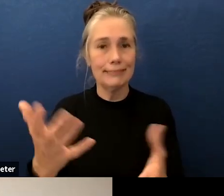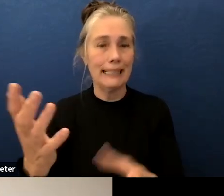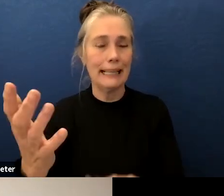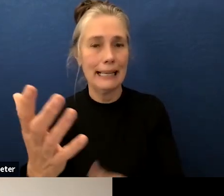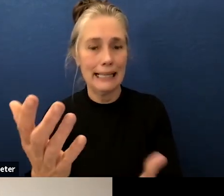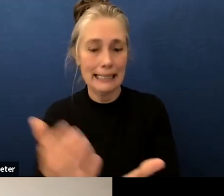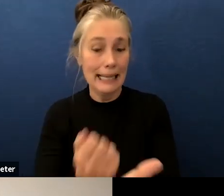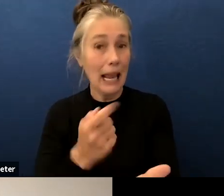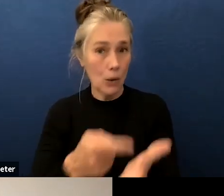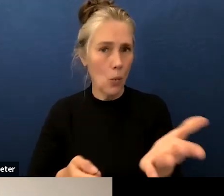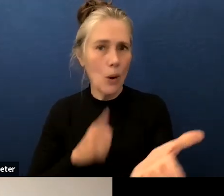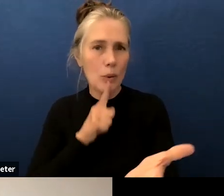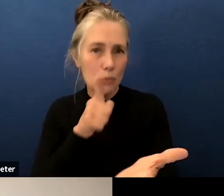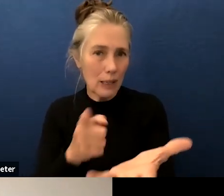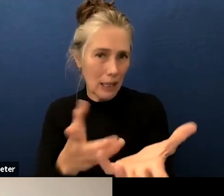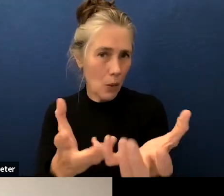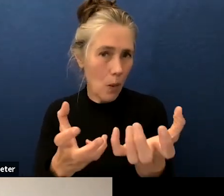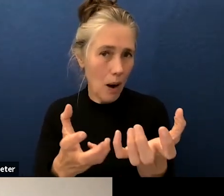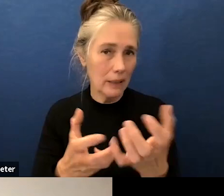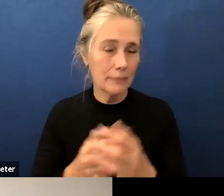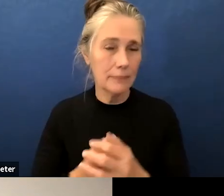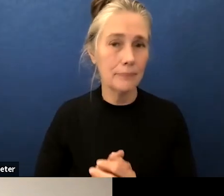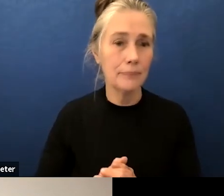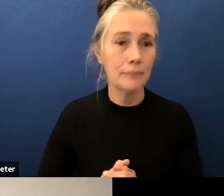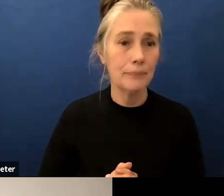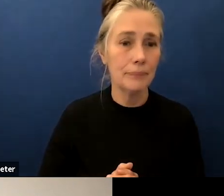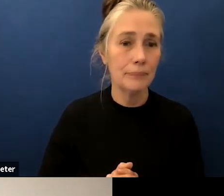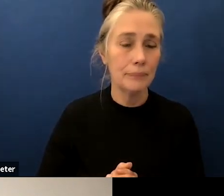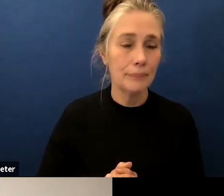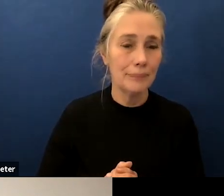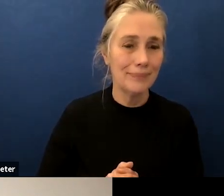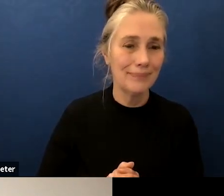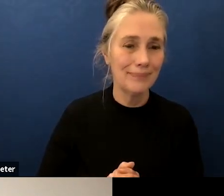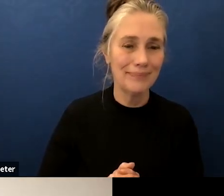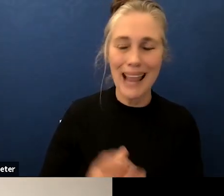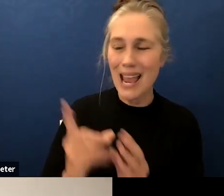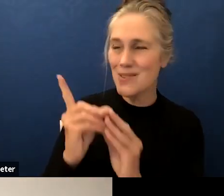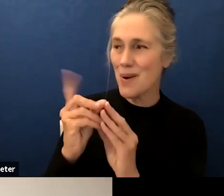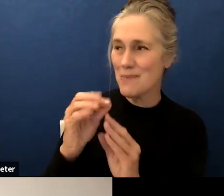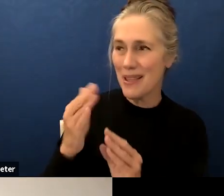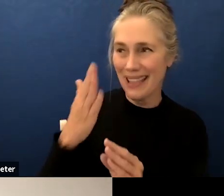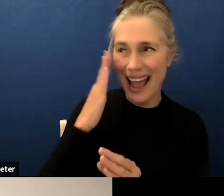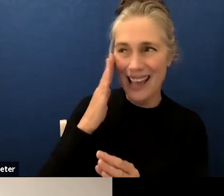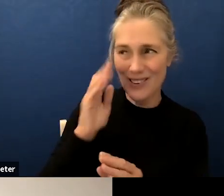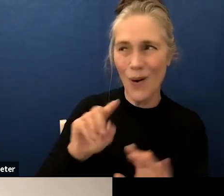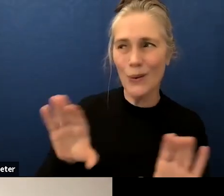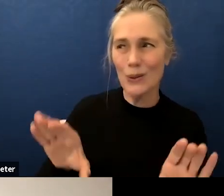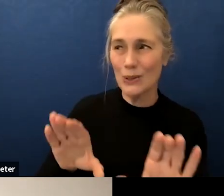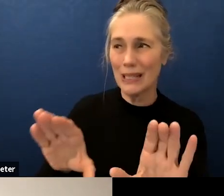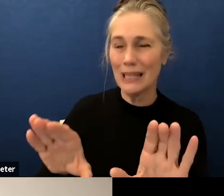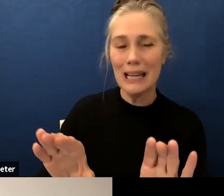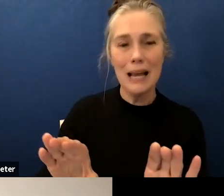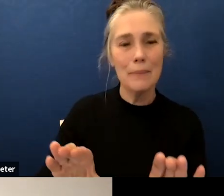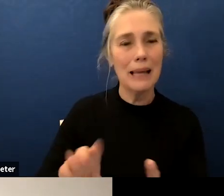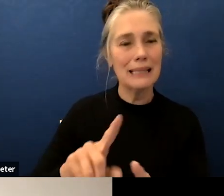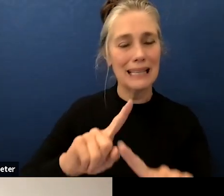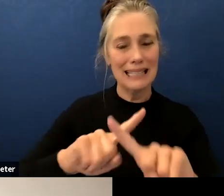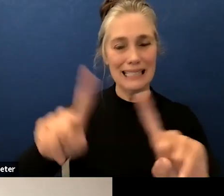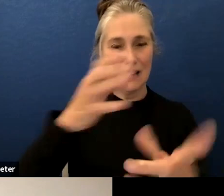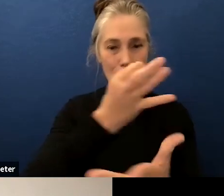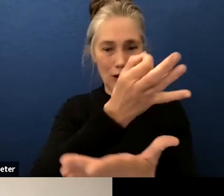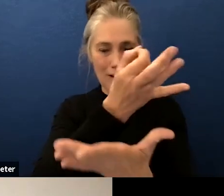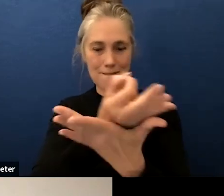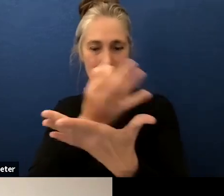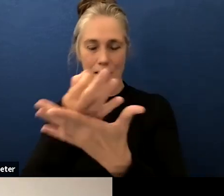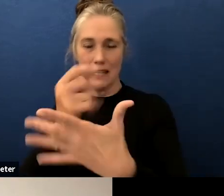thank you and another thing i i know you're already doing this i know you are to look at all the different funding sources